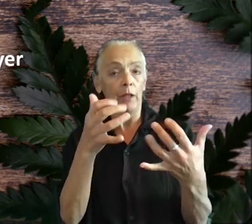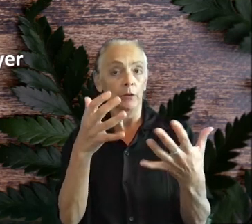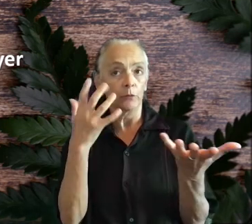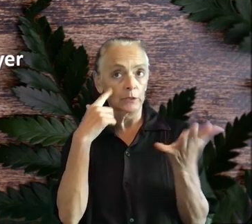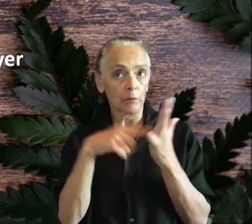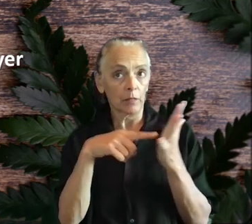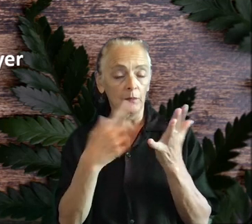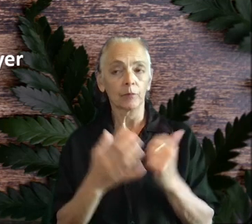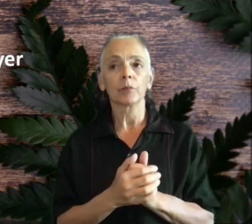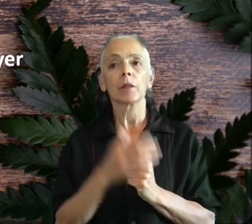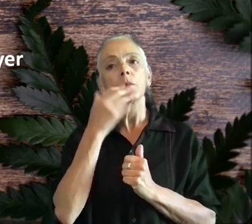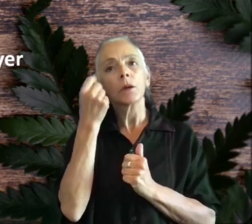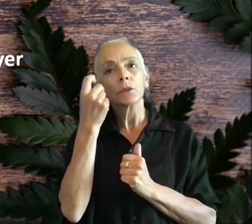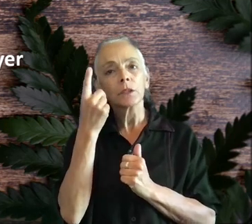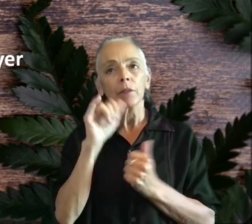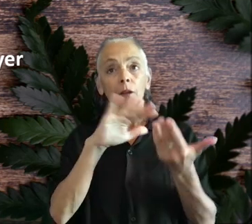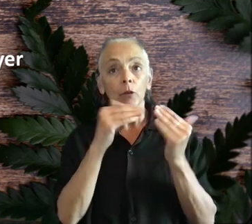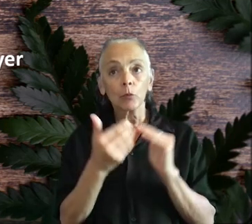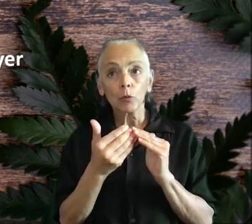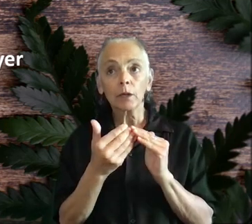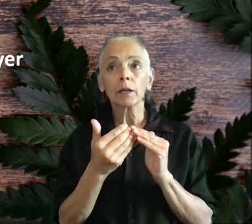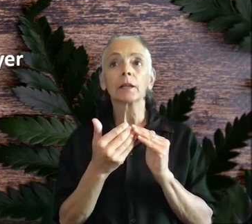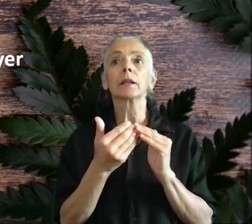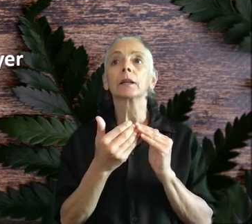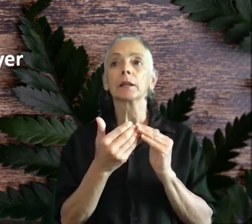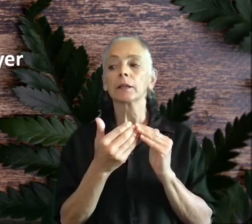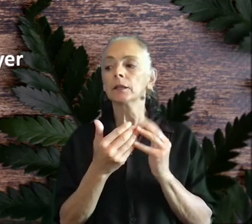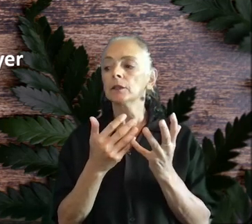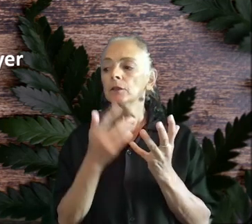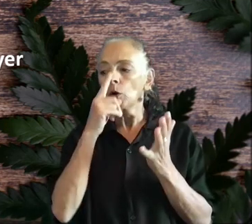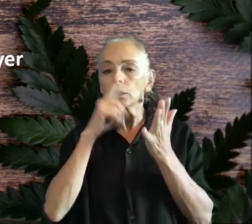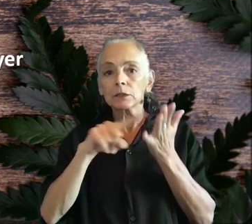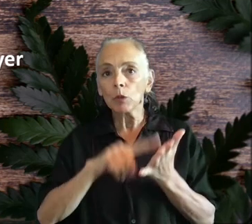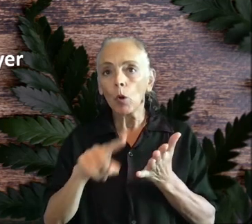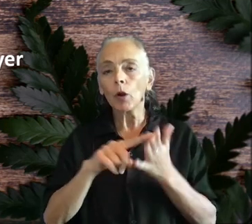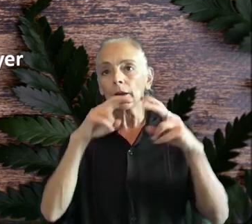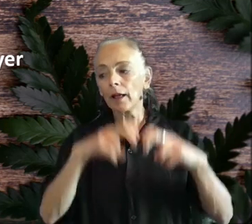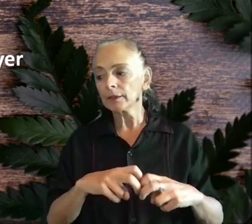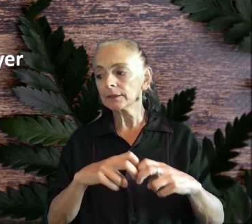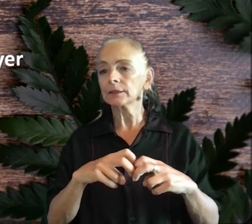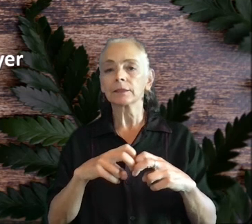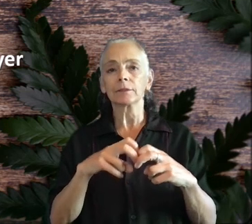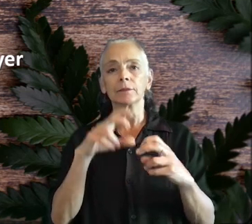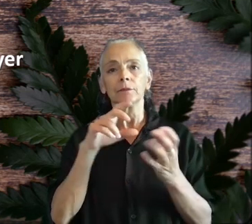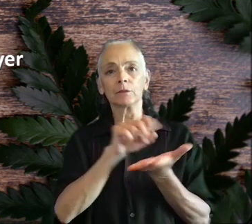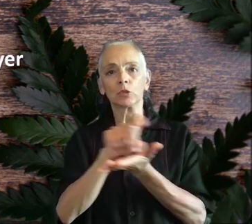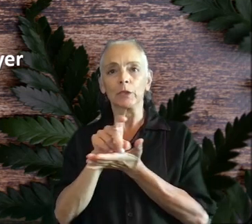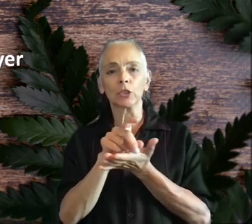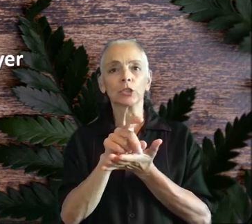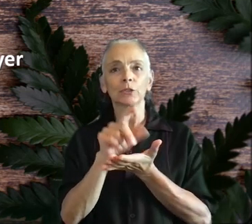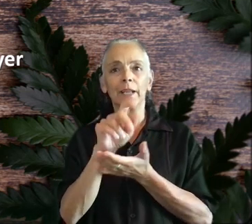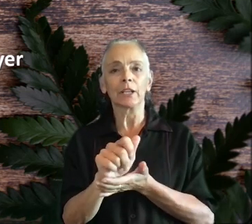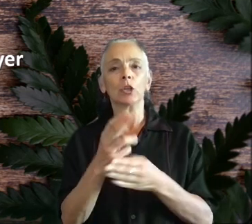better understanding of these communities we conducted an explorative analysis of data using the game Destiny as a use